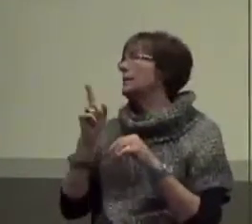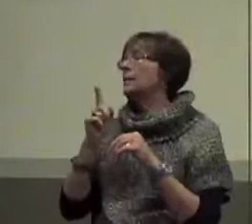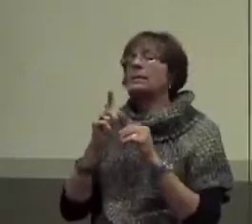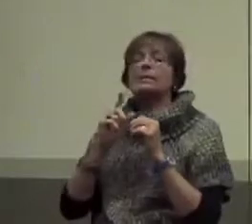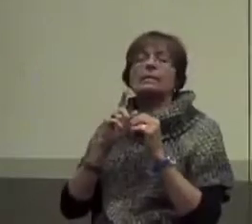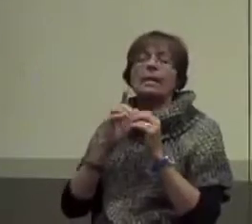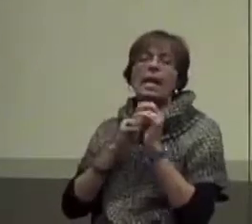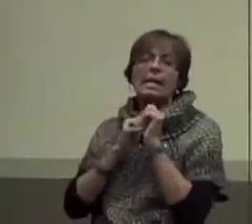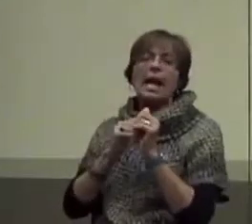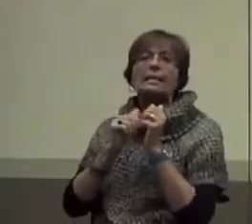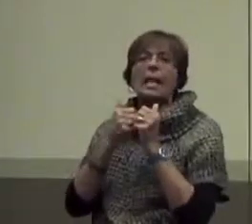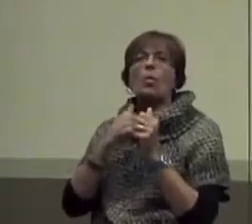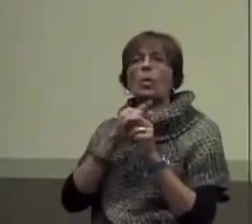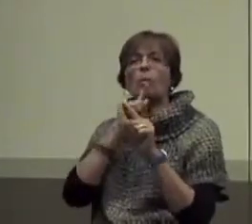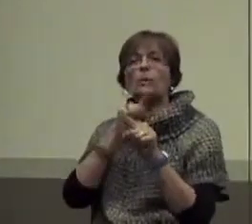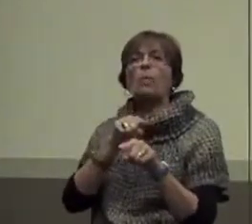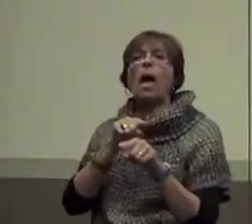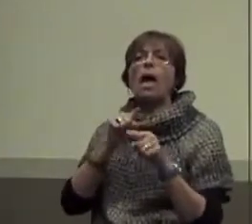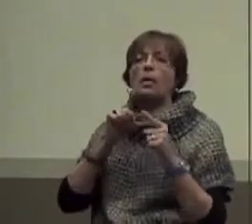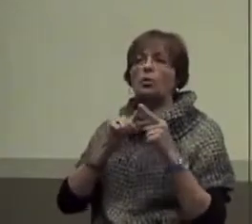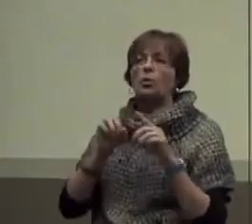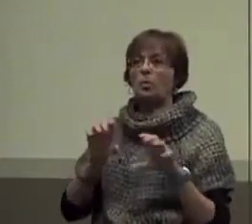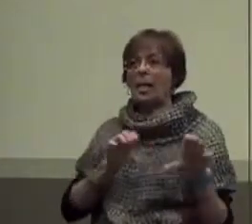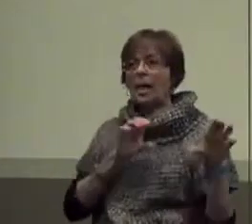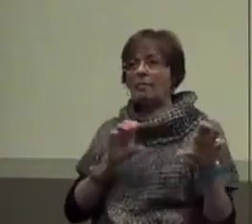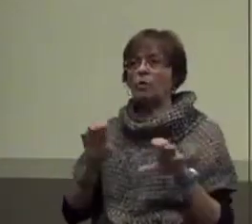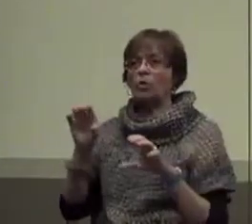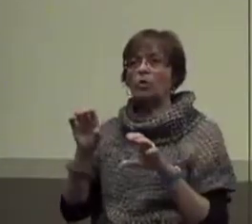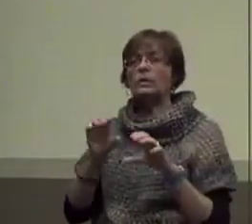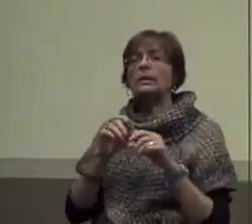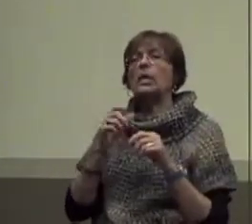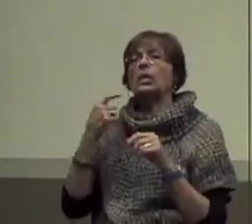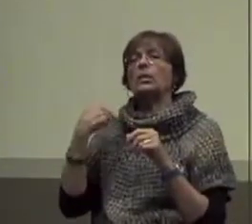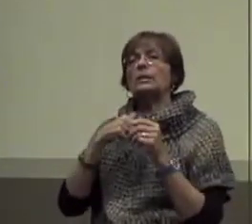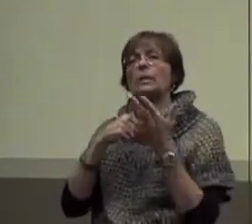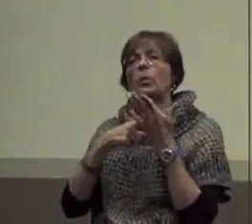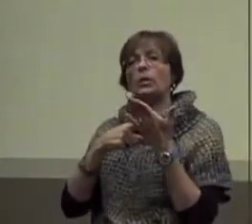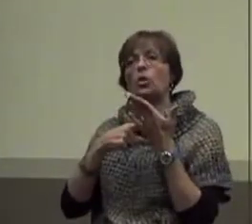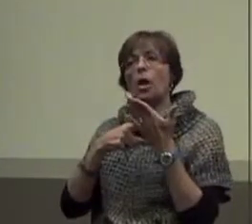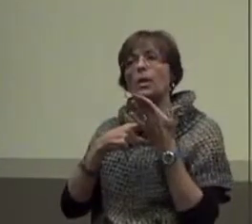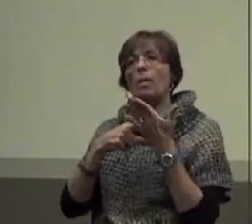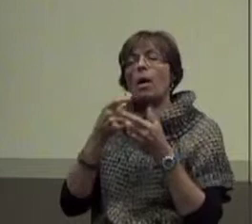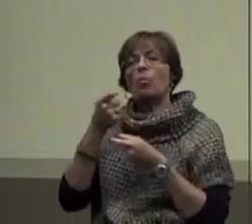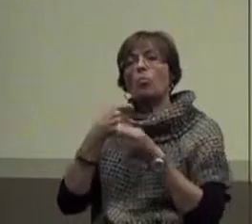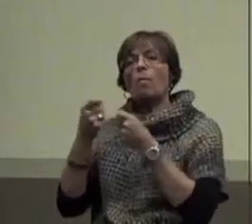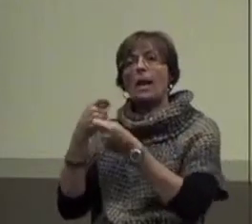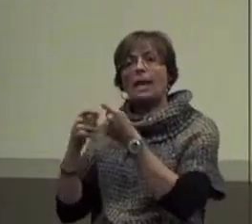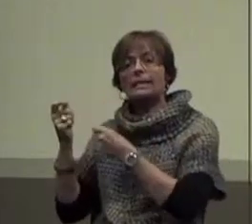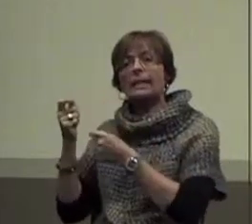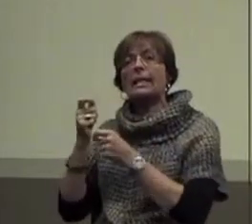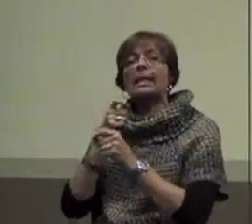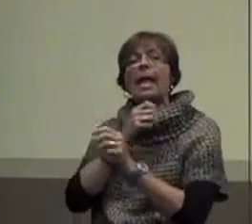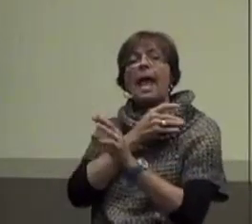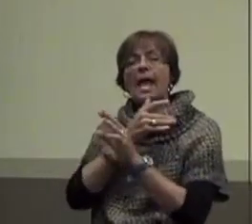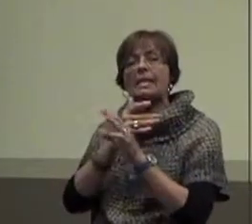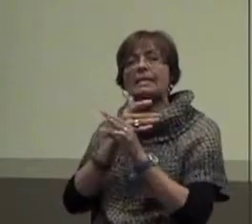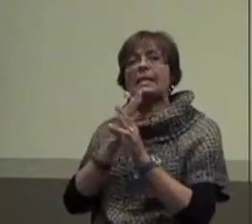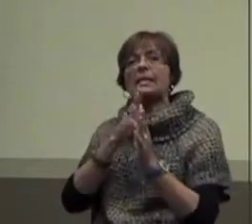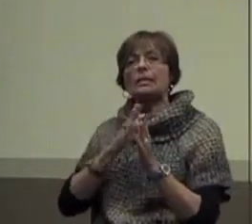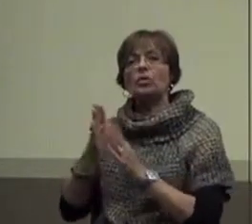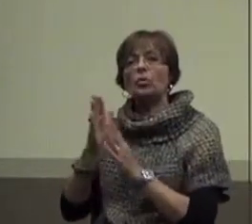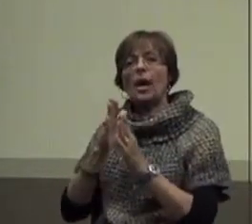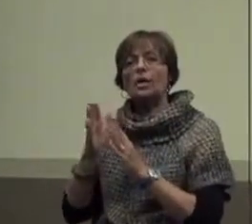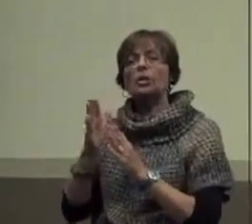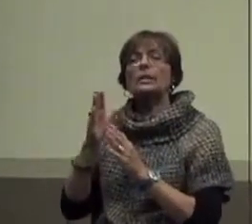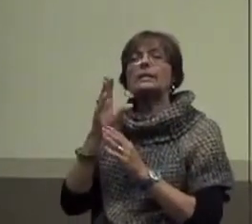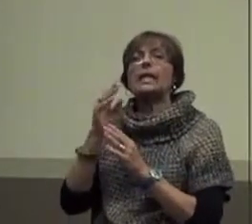respond to behaviors. Okay? So, we've talked about replacing. We talked about antecedent strategies. Now, we're going to talk